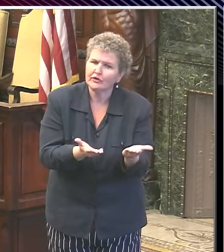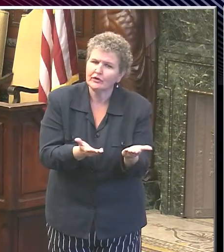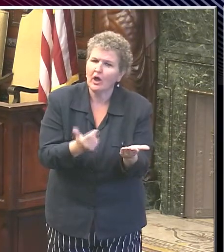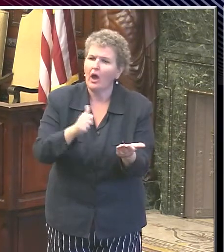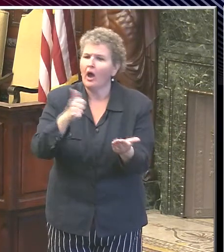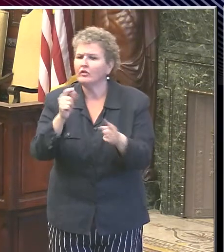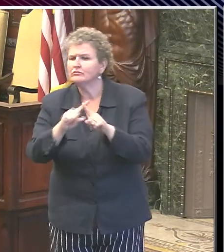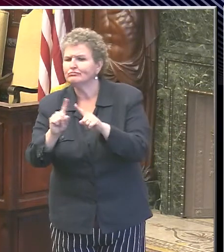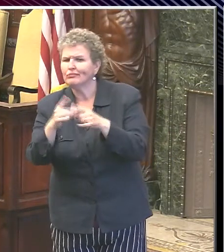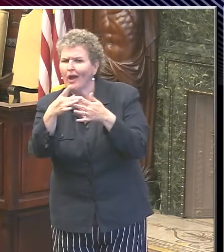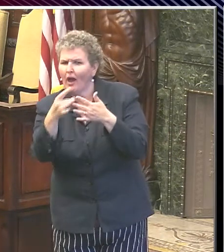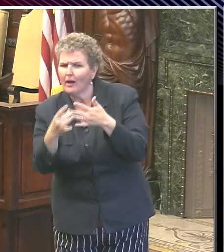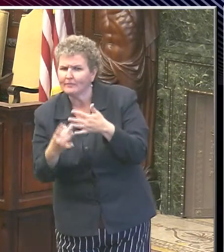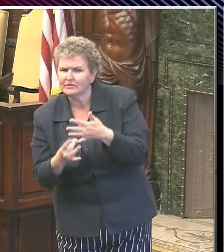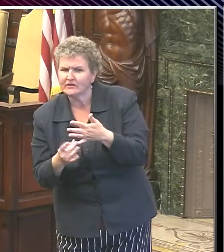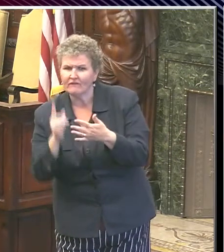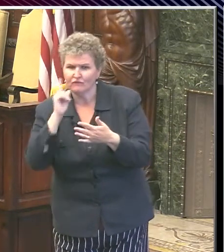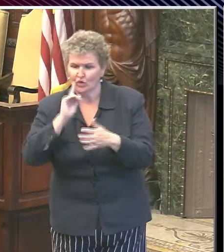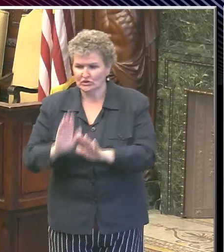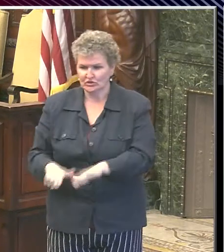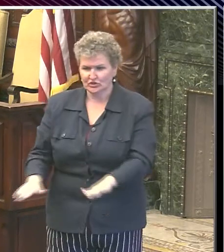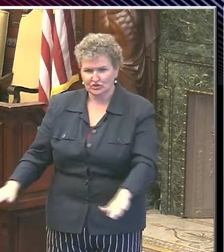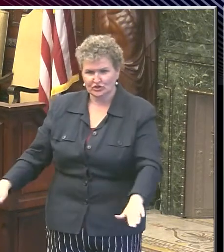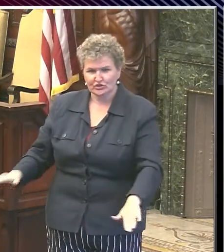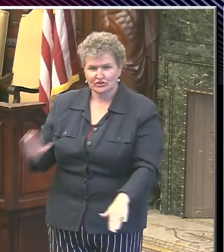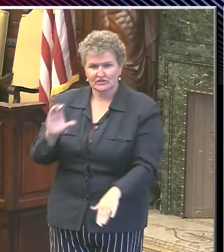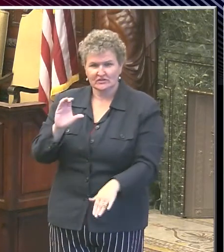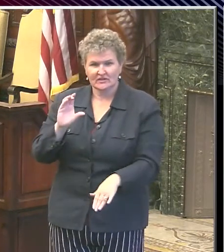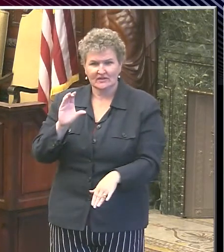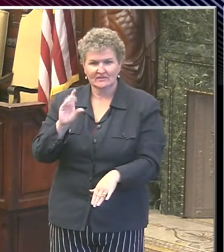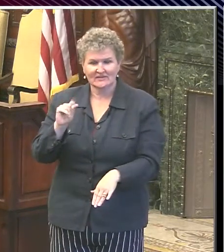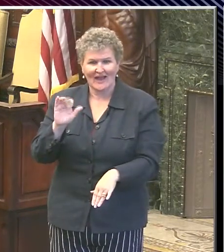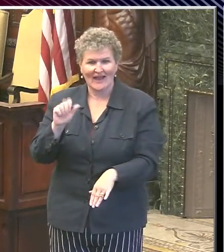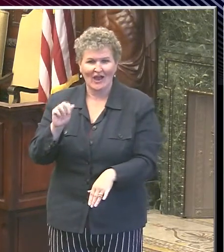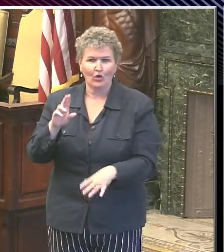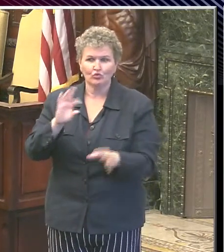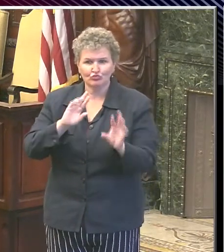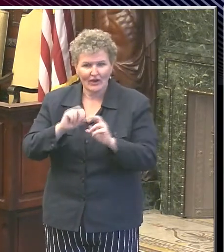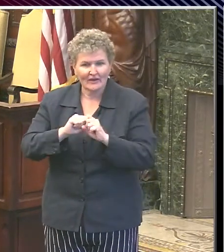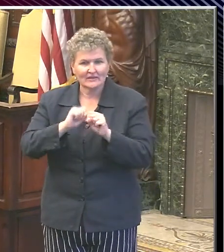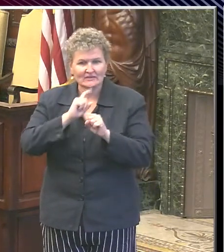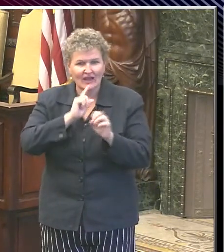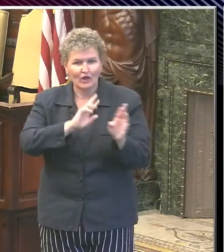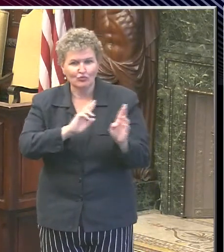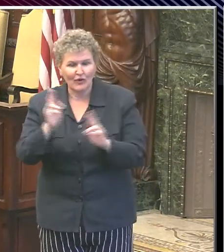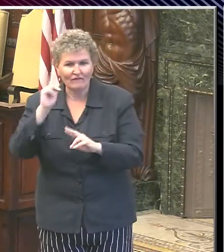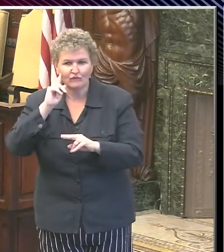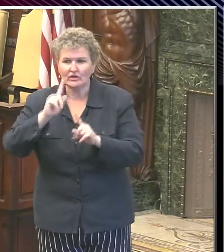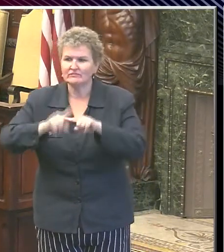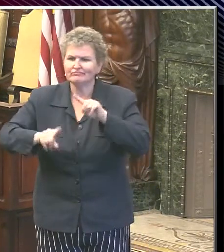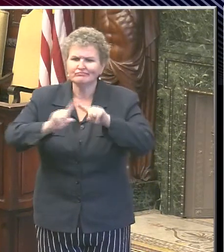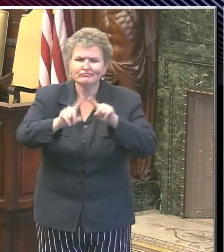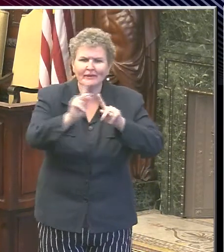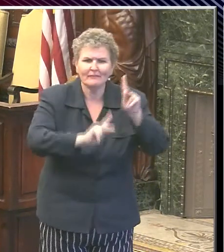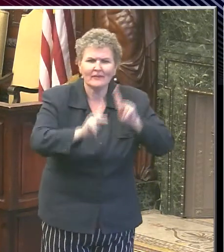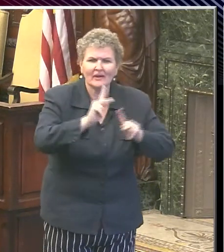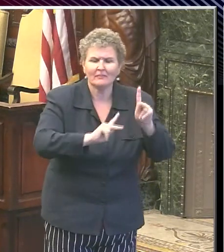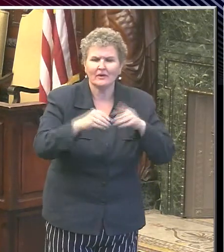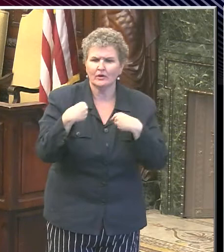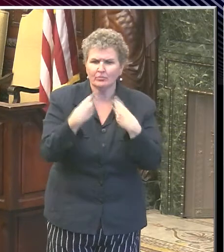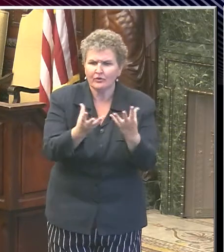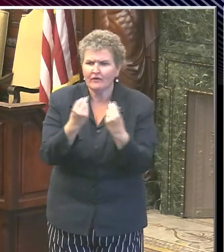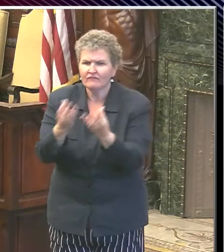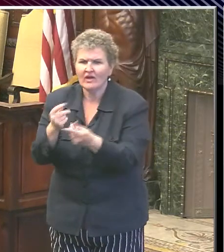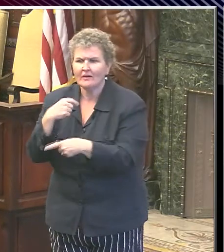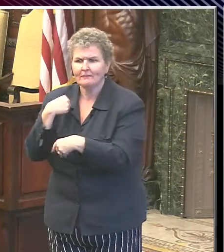options or alternative care. And we're prepared to do that as well. We're working with our various stakeholders and our providers to figure out if